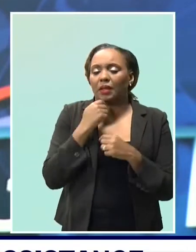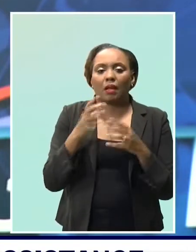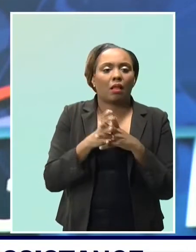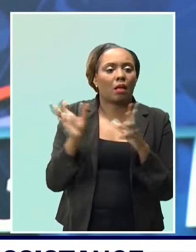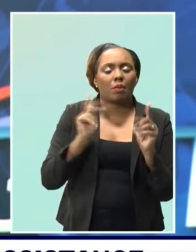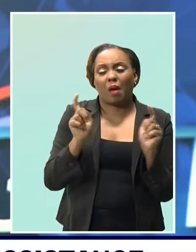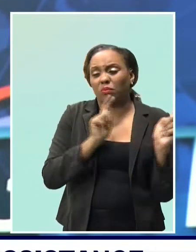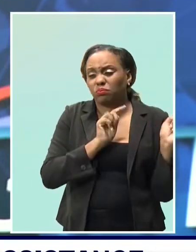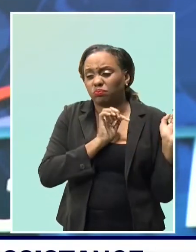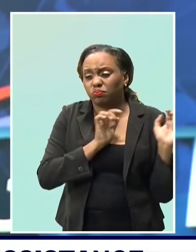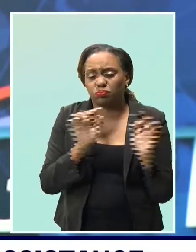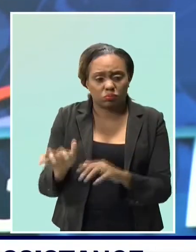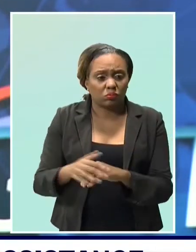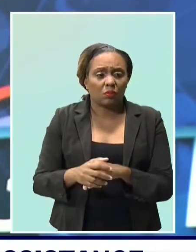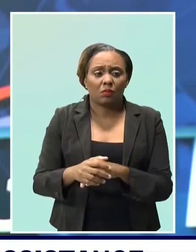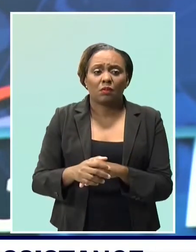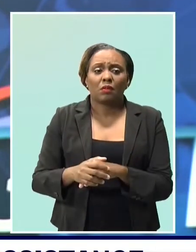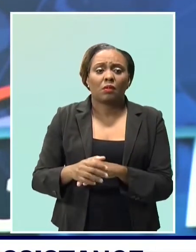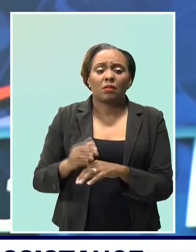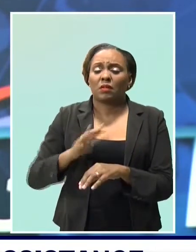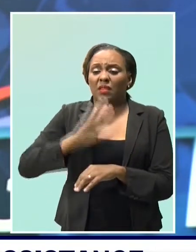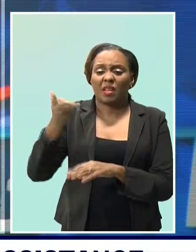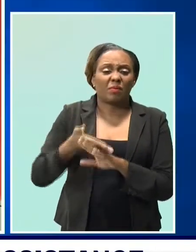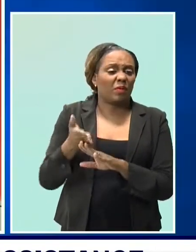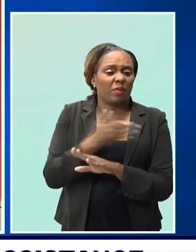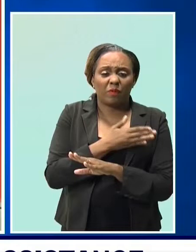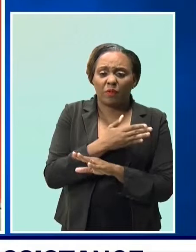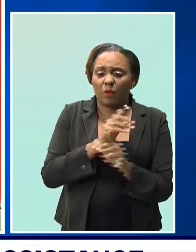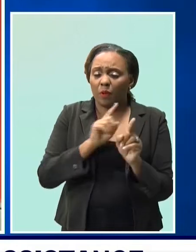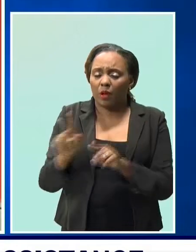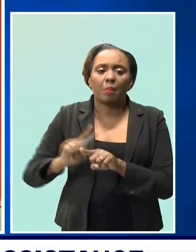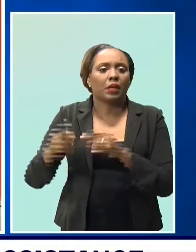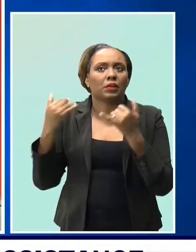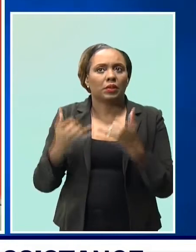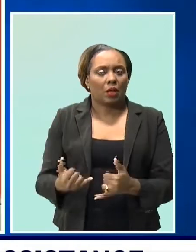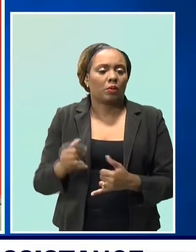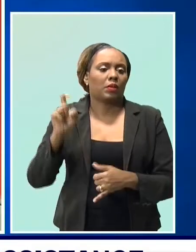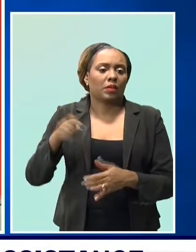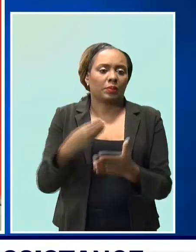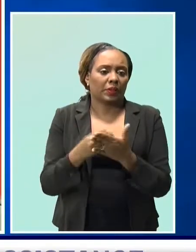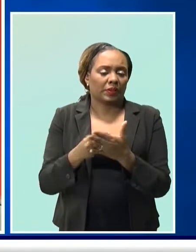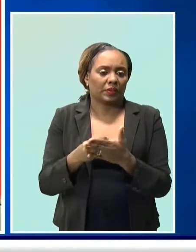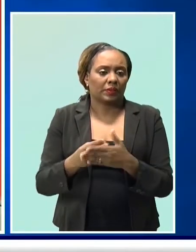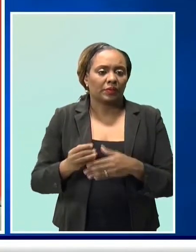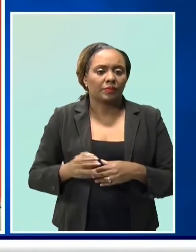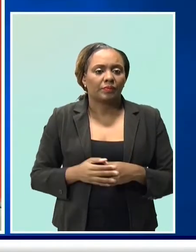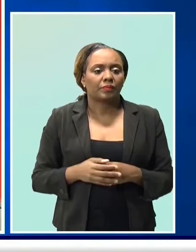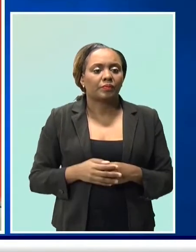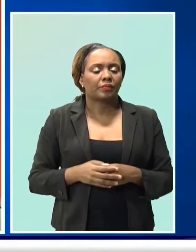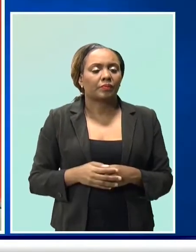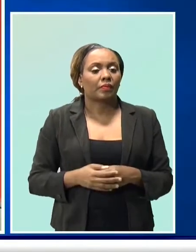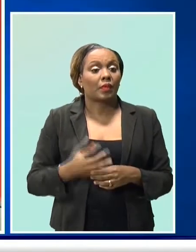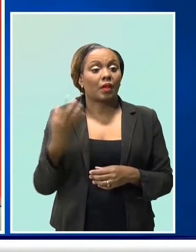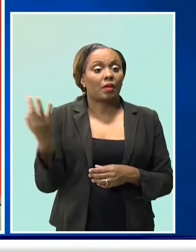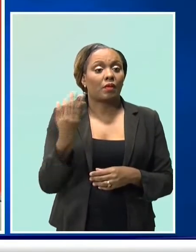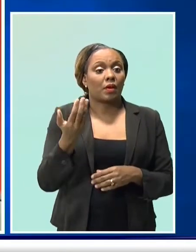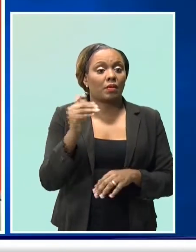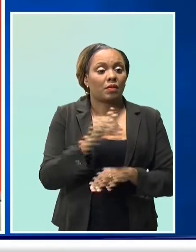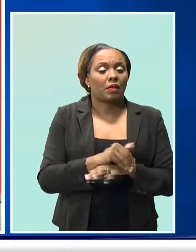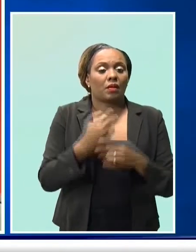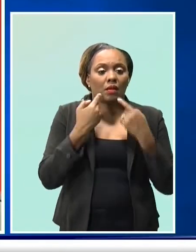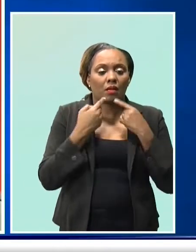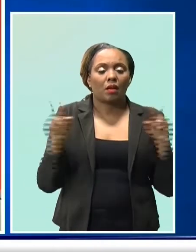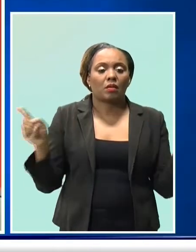never been recipients before. They did announce on Friday night from Parliament that there will be a